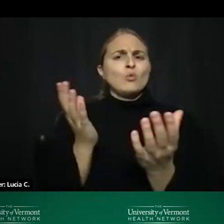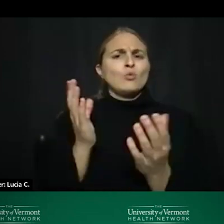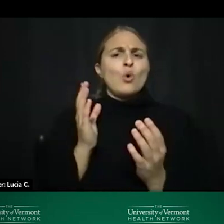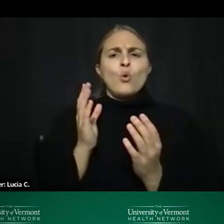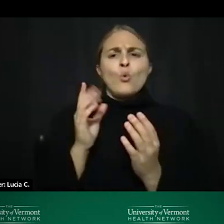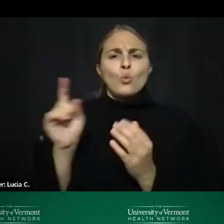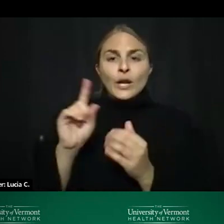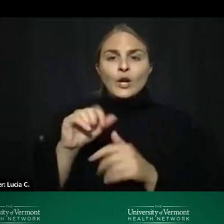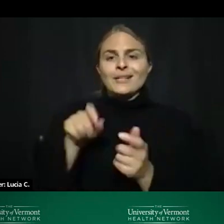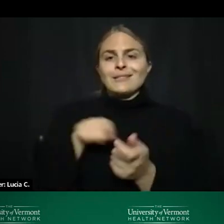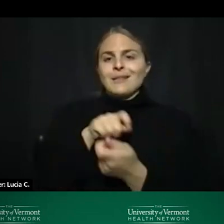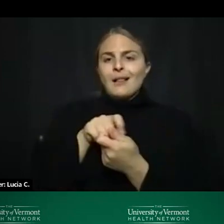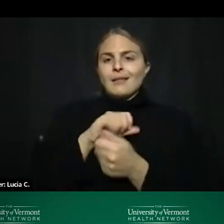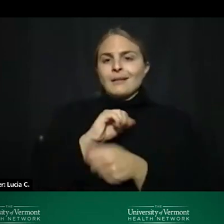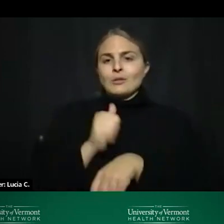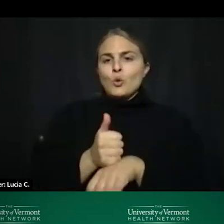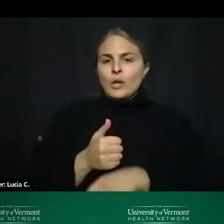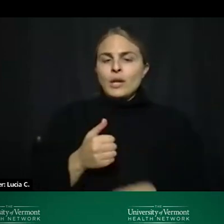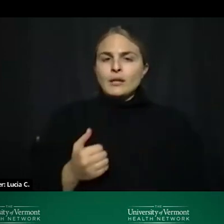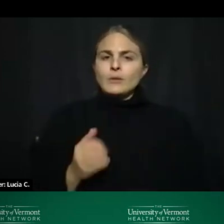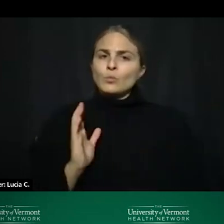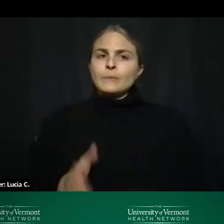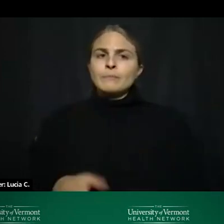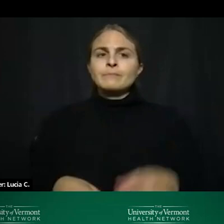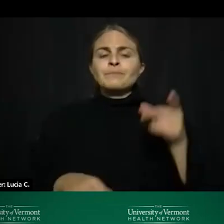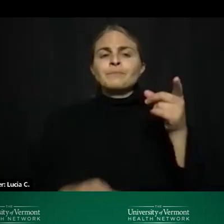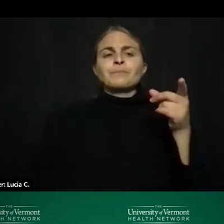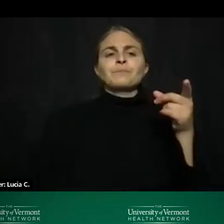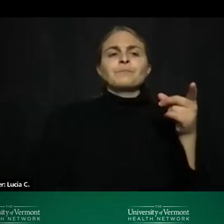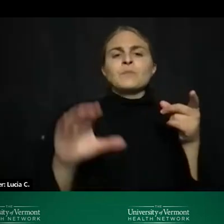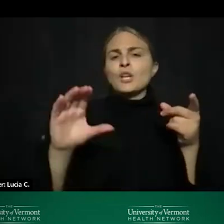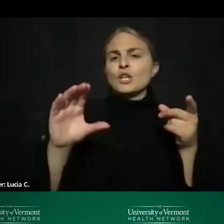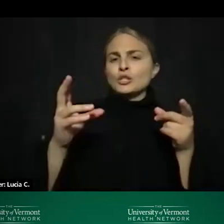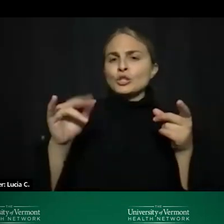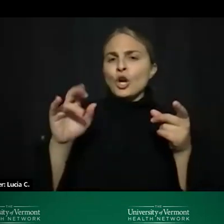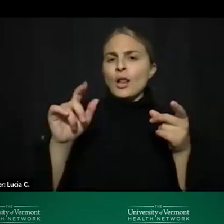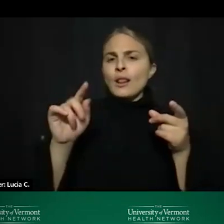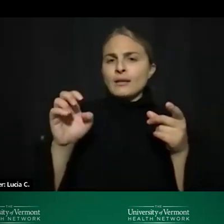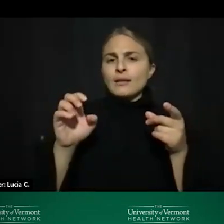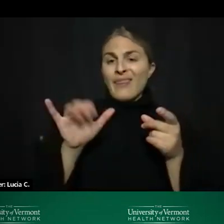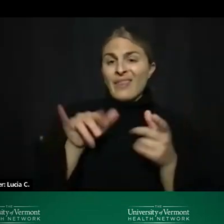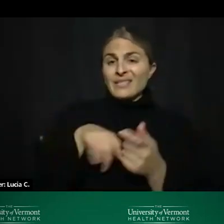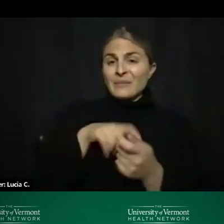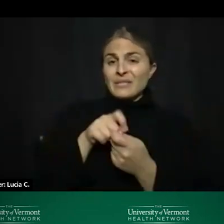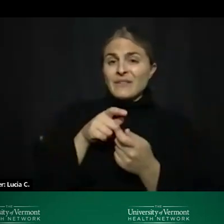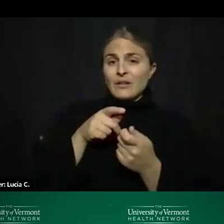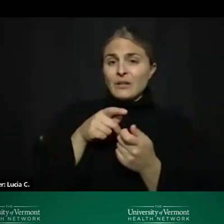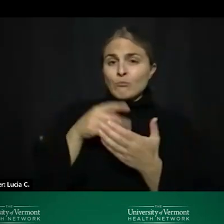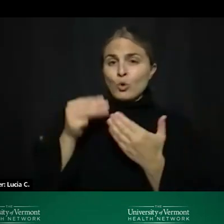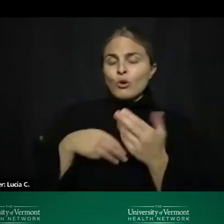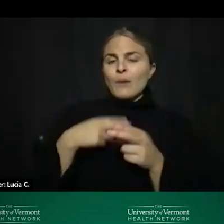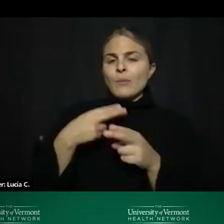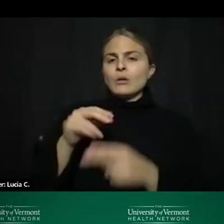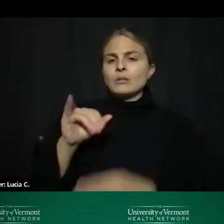this communication and that specific um program is called interlude